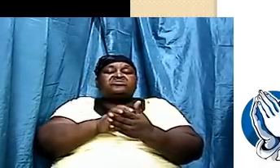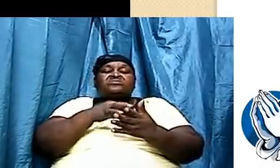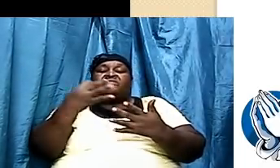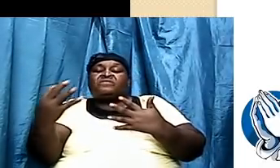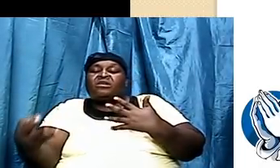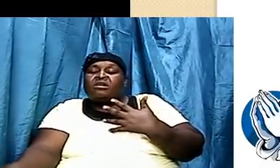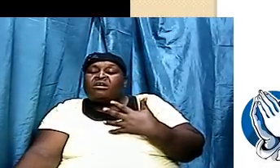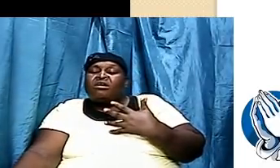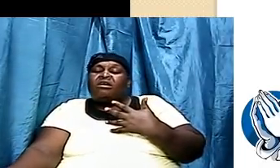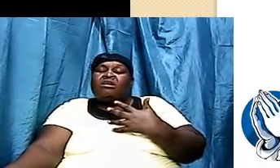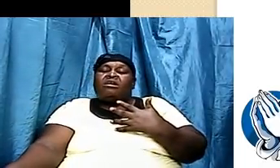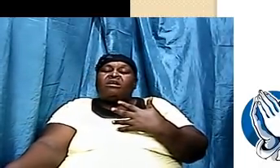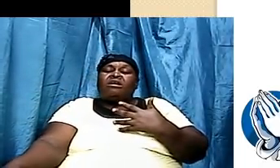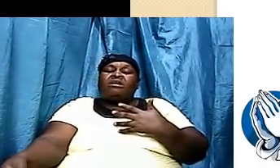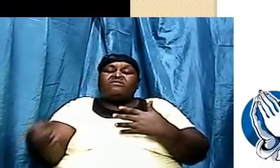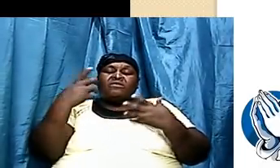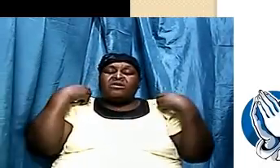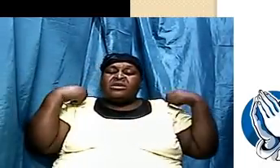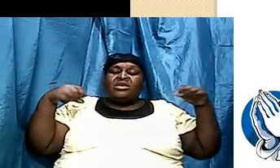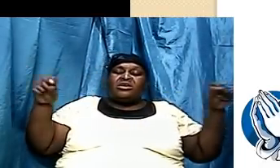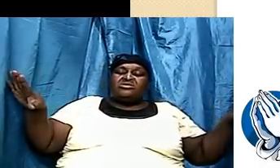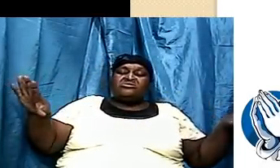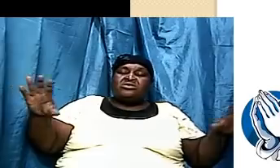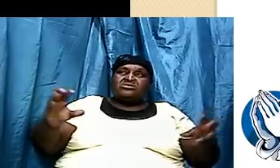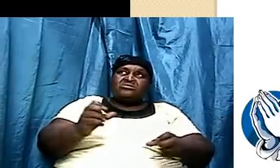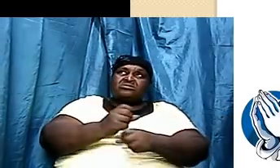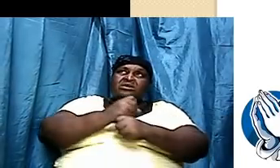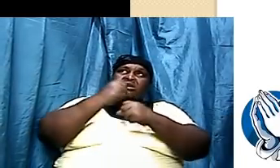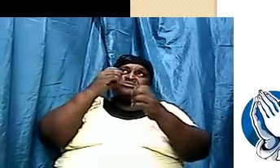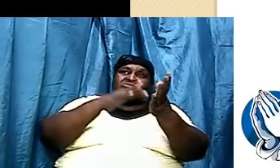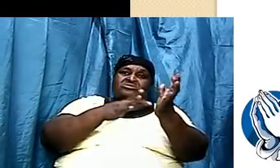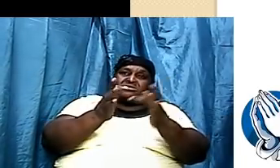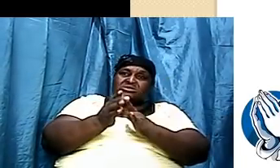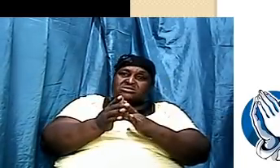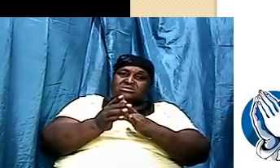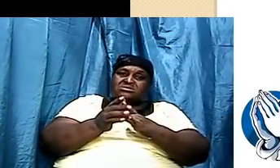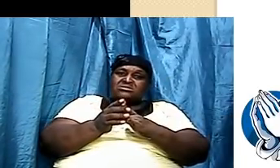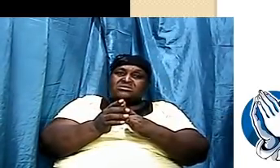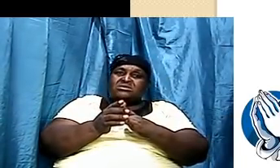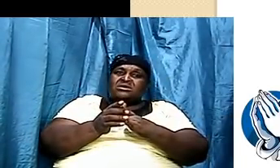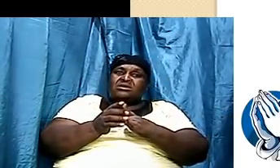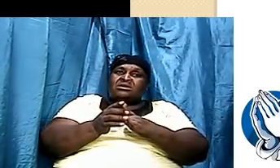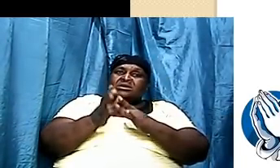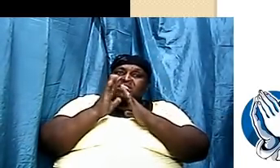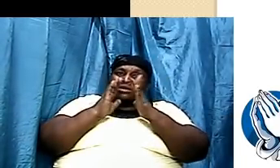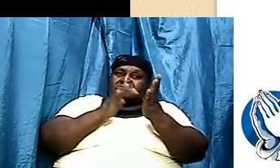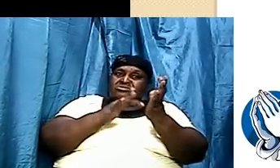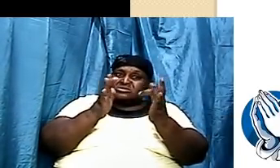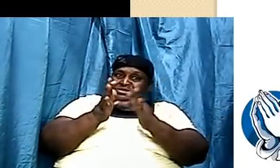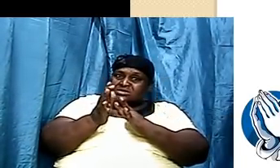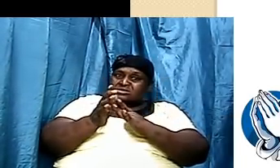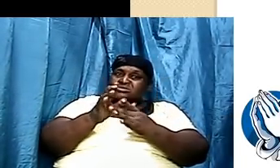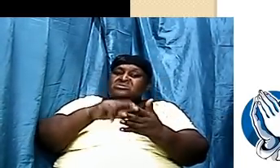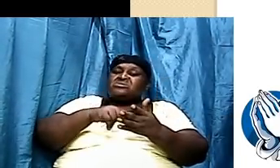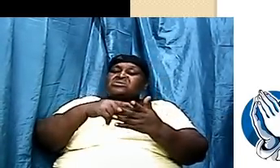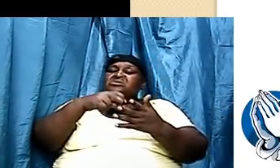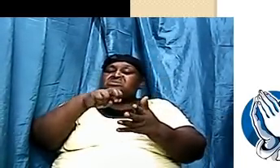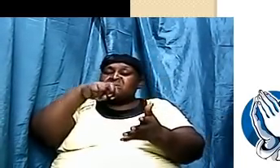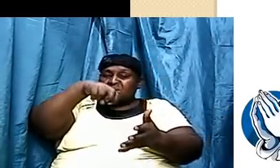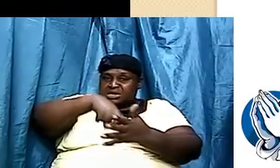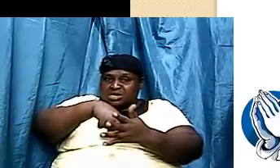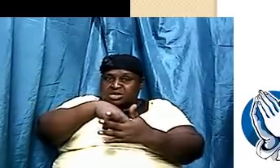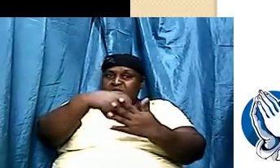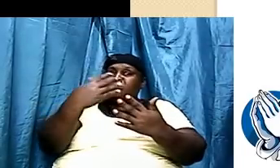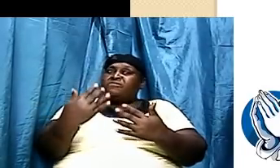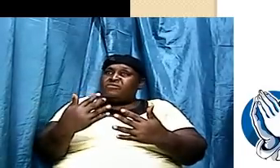would catch him if our break is fall. We ask him to, at the end, kneel before him. Amen. In return that he would